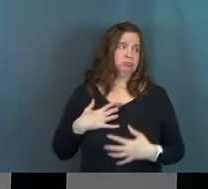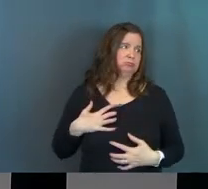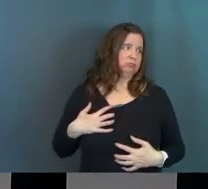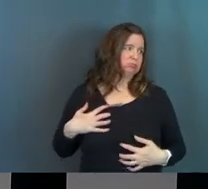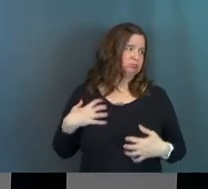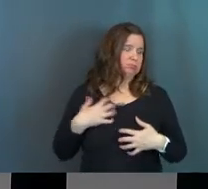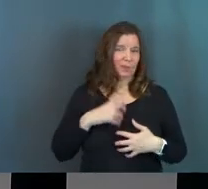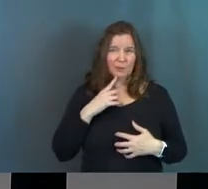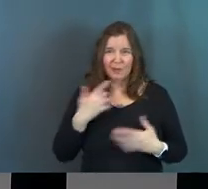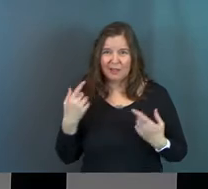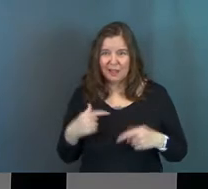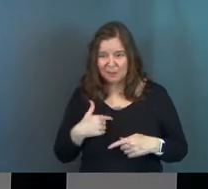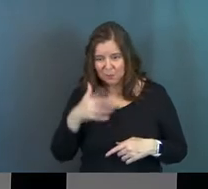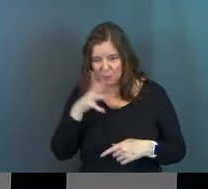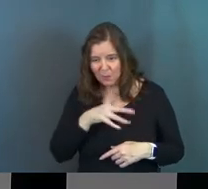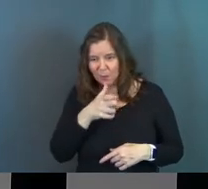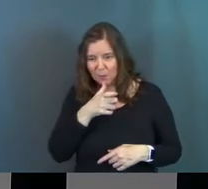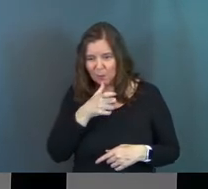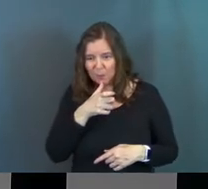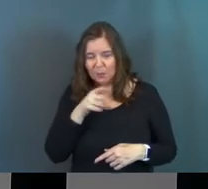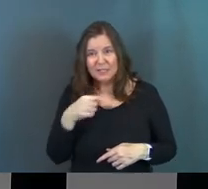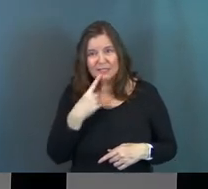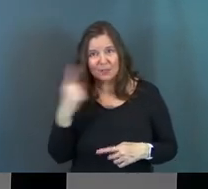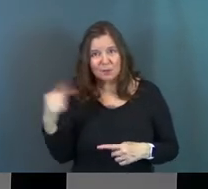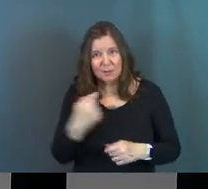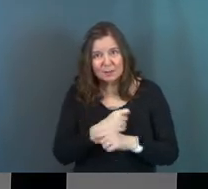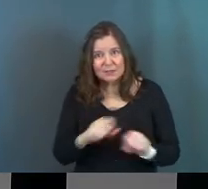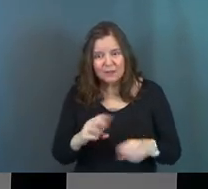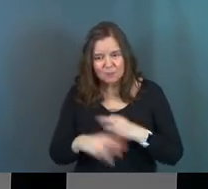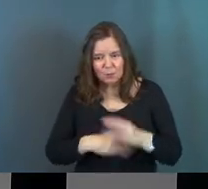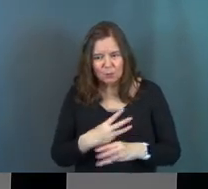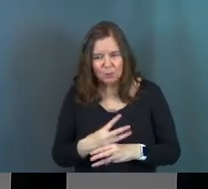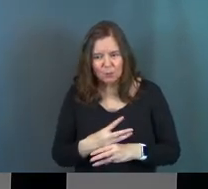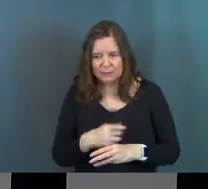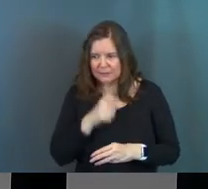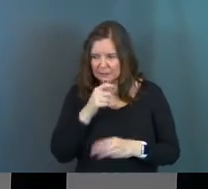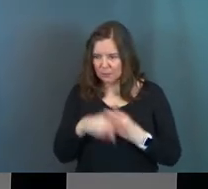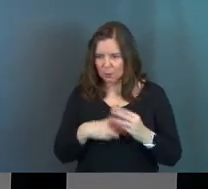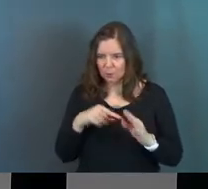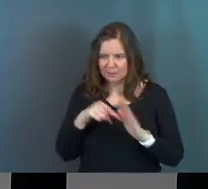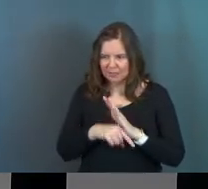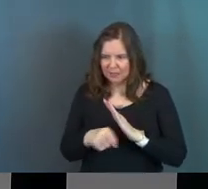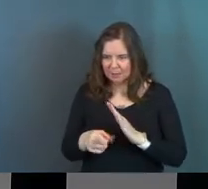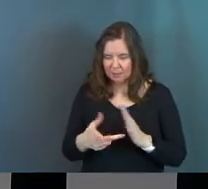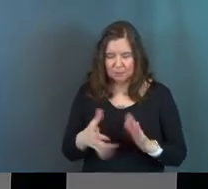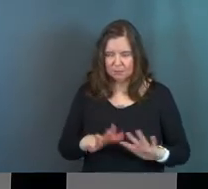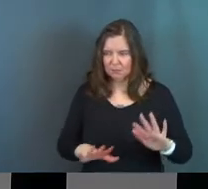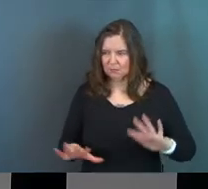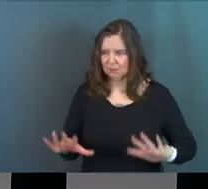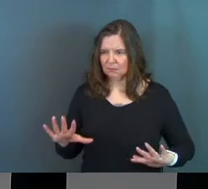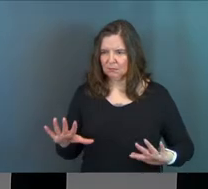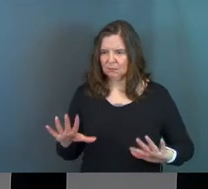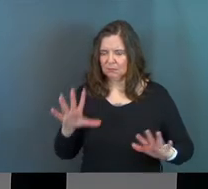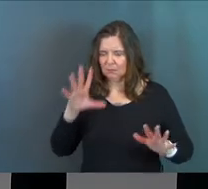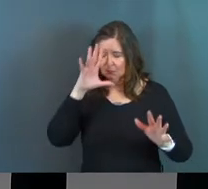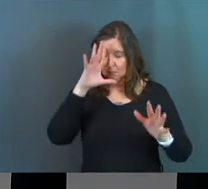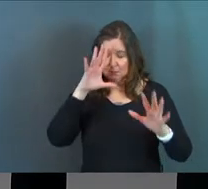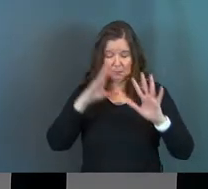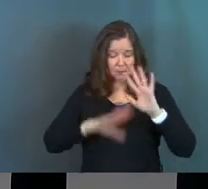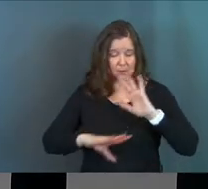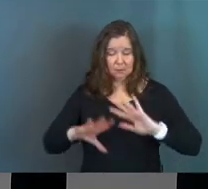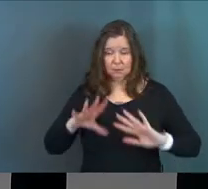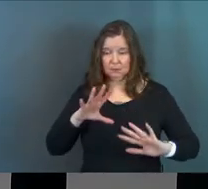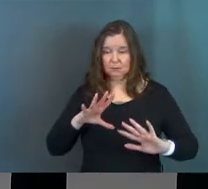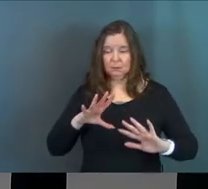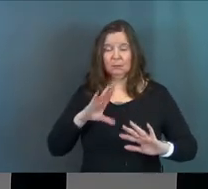Did that all really happen to the guy who was, he said he was coming to save the world. He didn't say the world was going to kill him. Can you imagine what's going